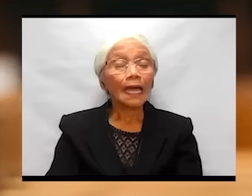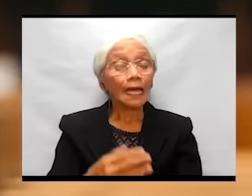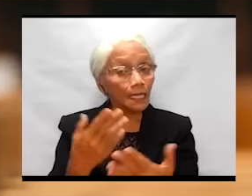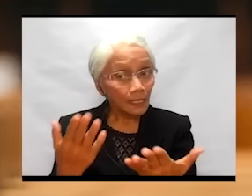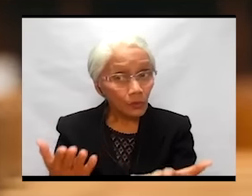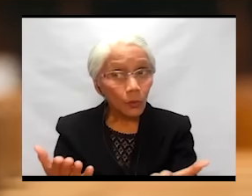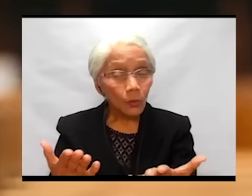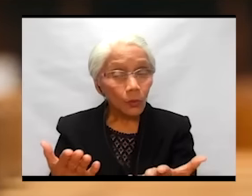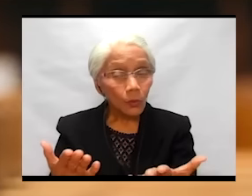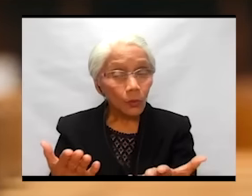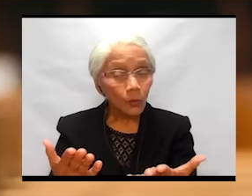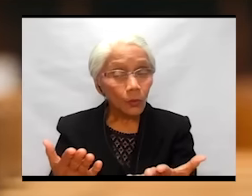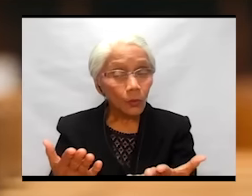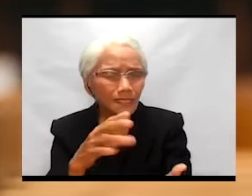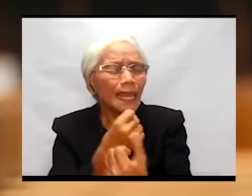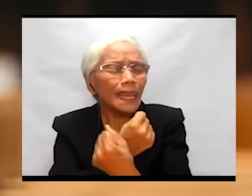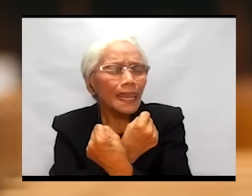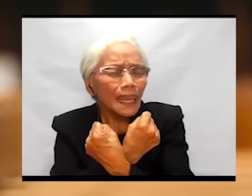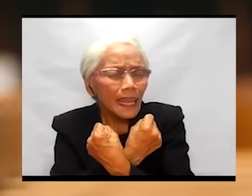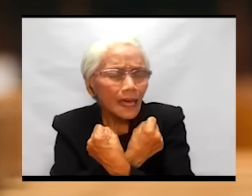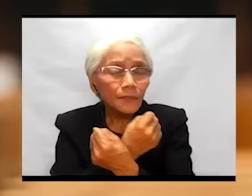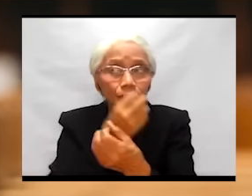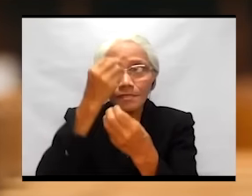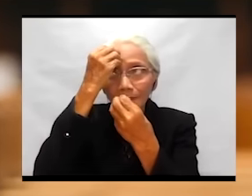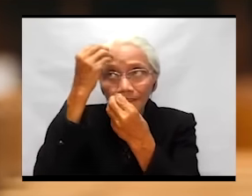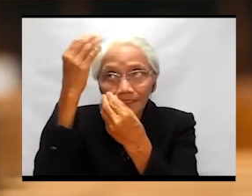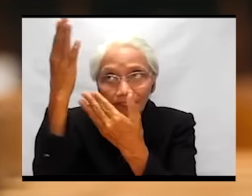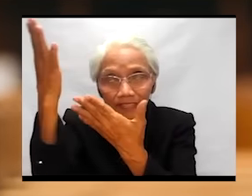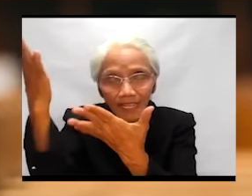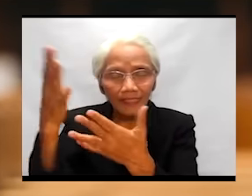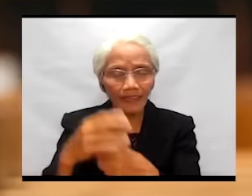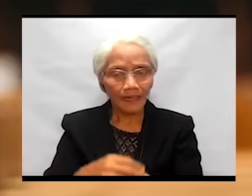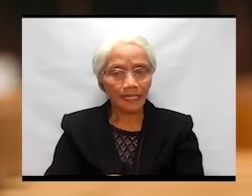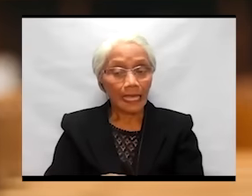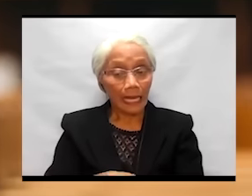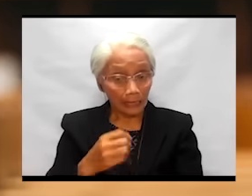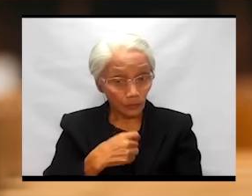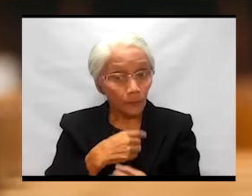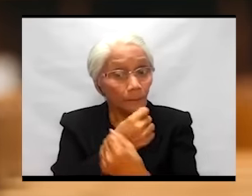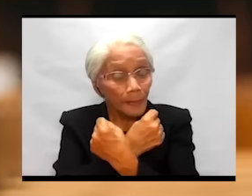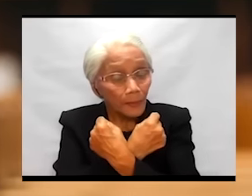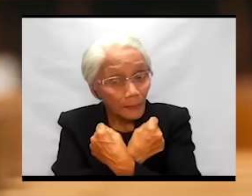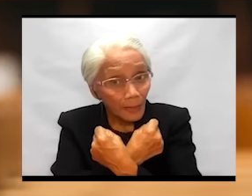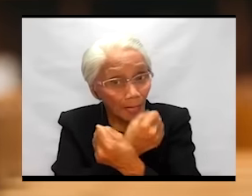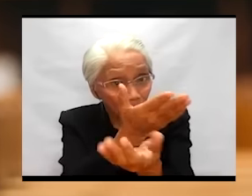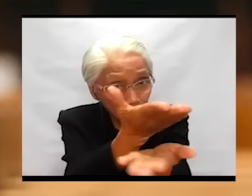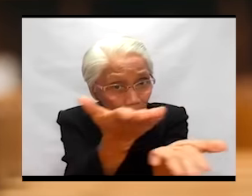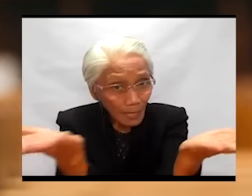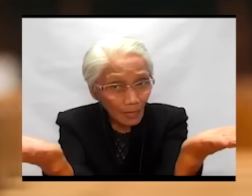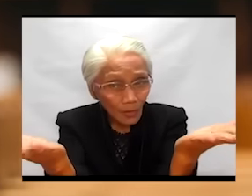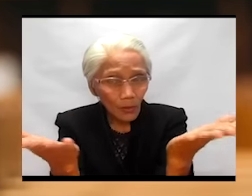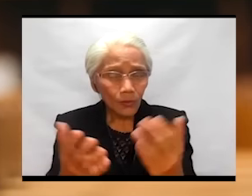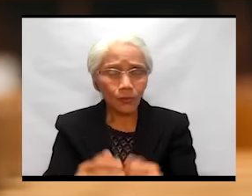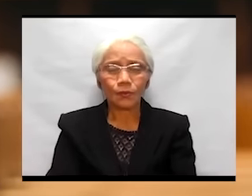my love, my love for the Father, and my love for all of you.